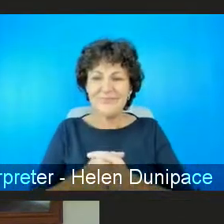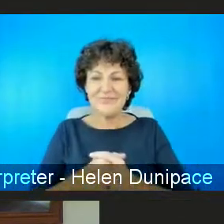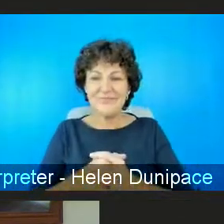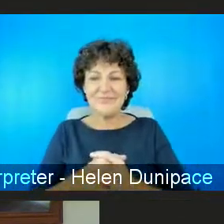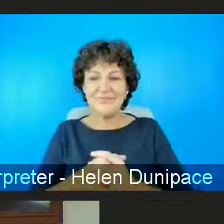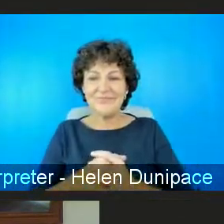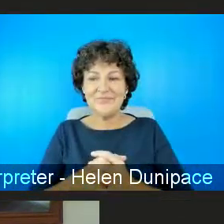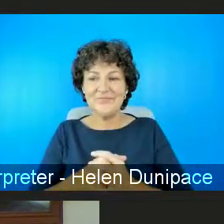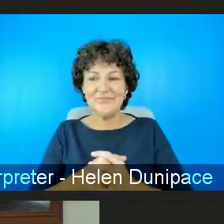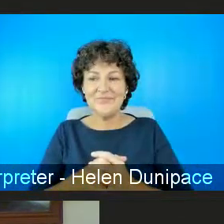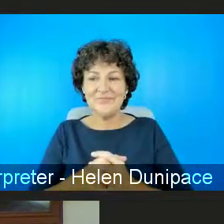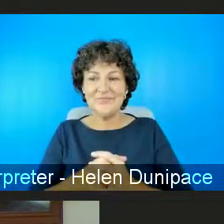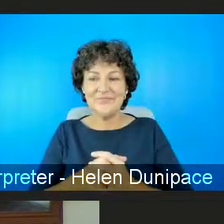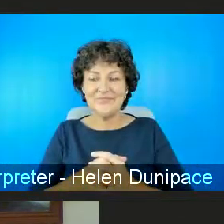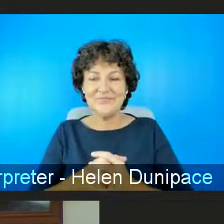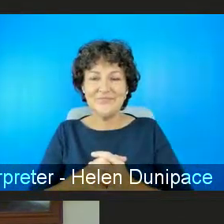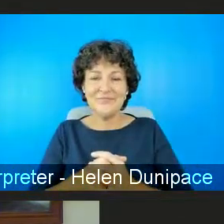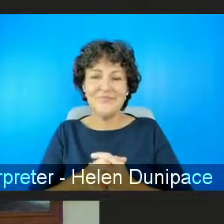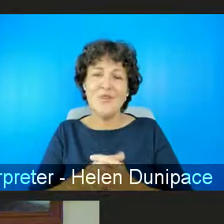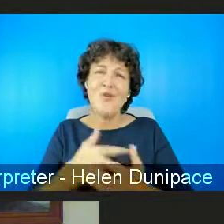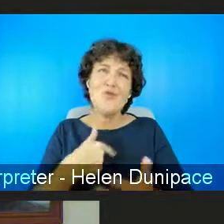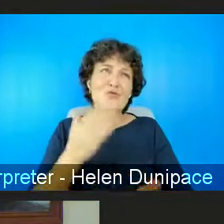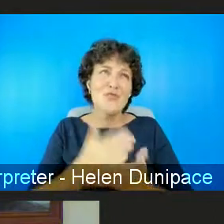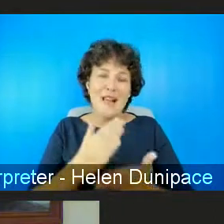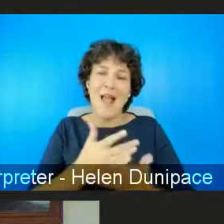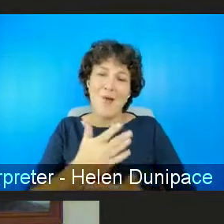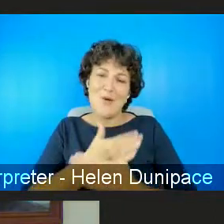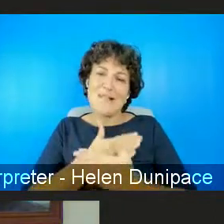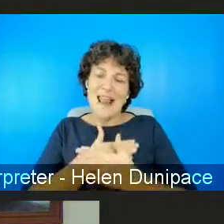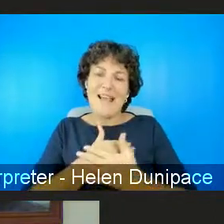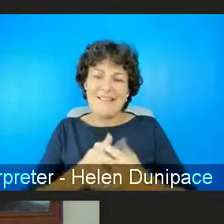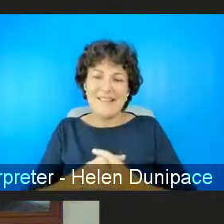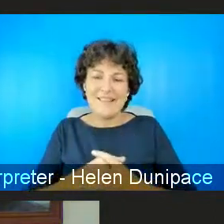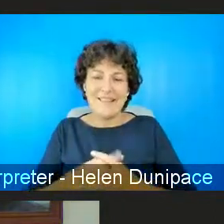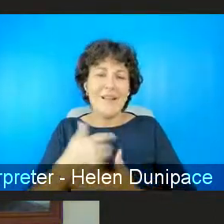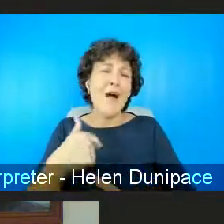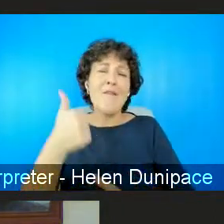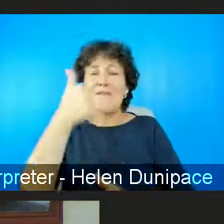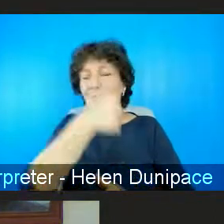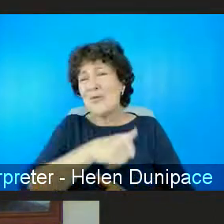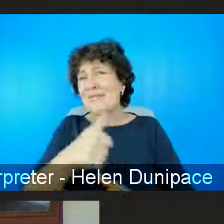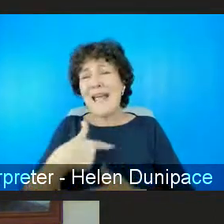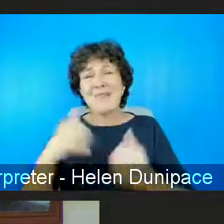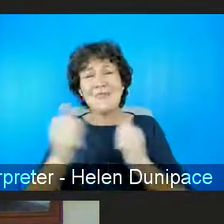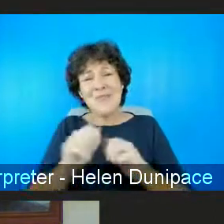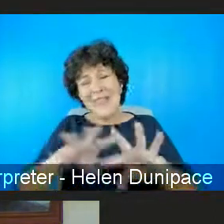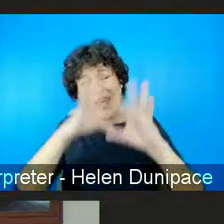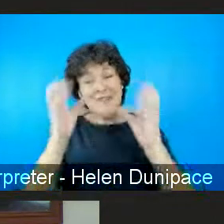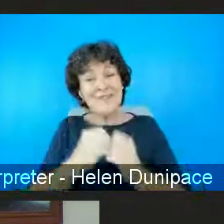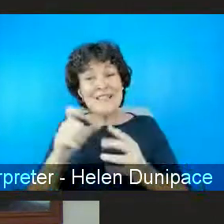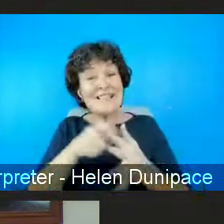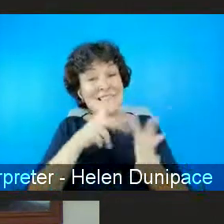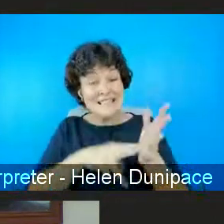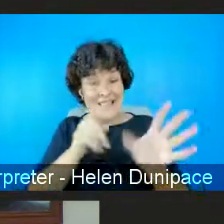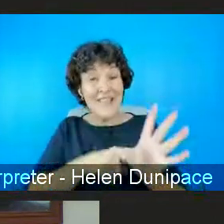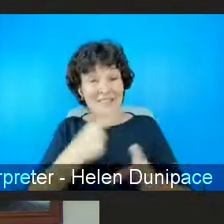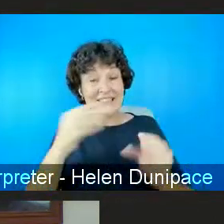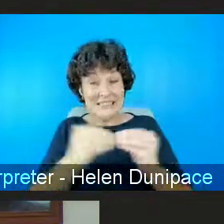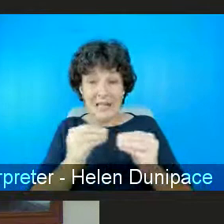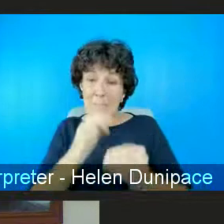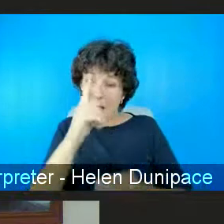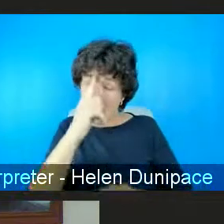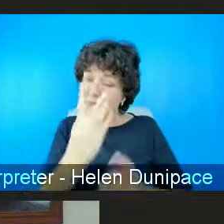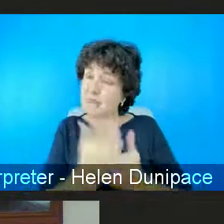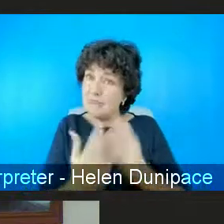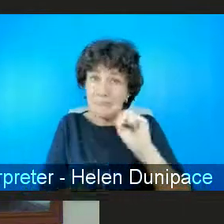yeah i um i really would which is um i of course agree with everything that davy said but i think it's really important for us